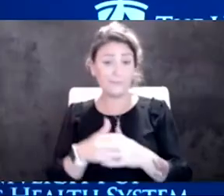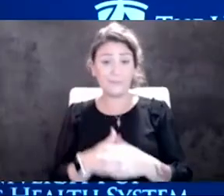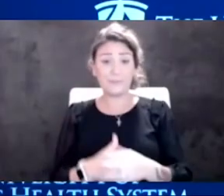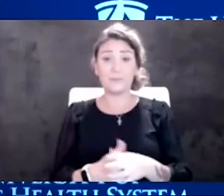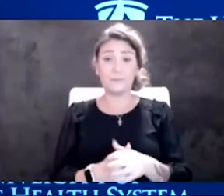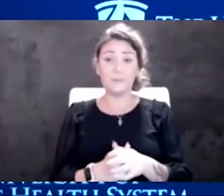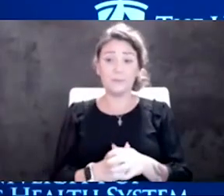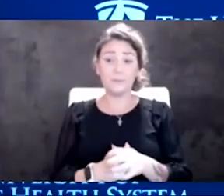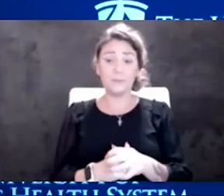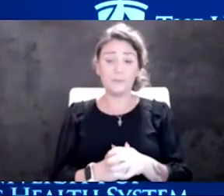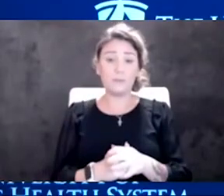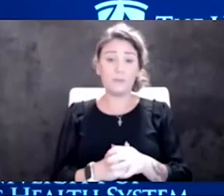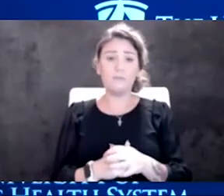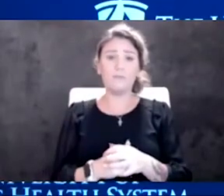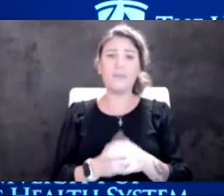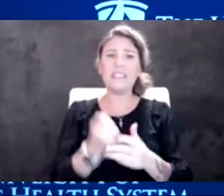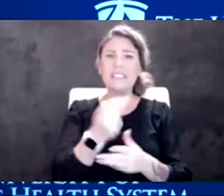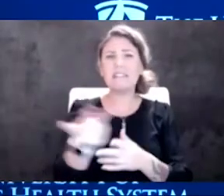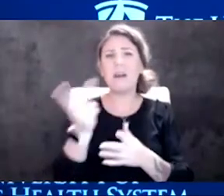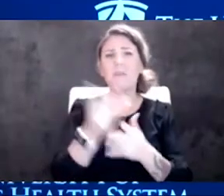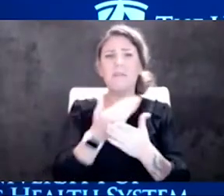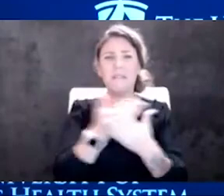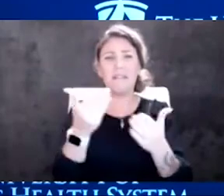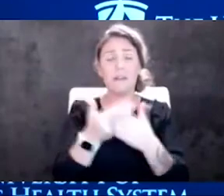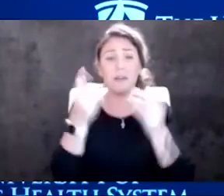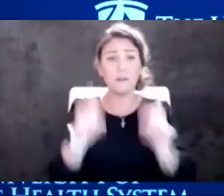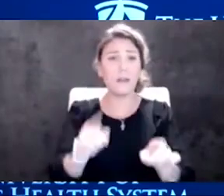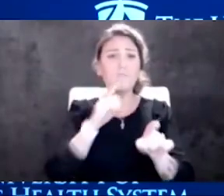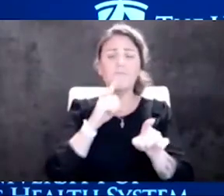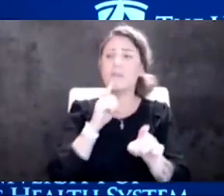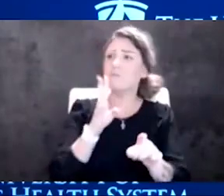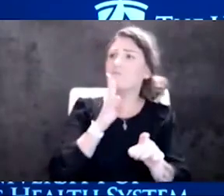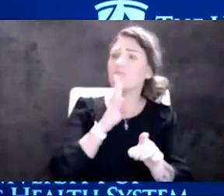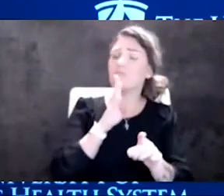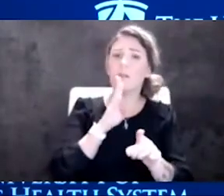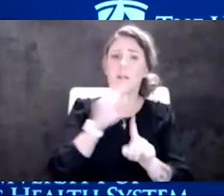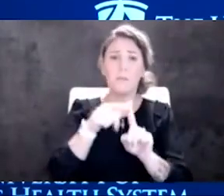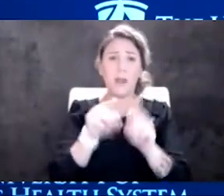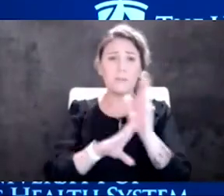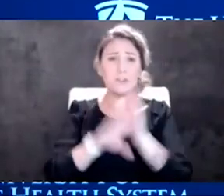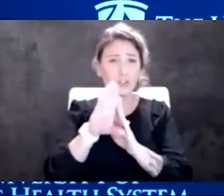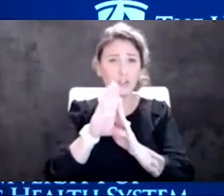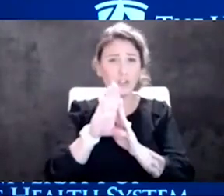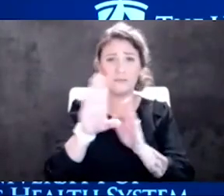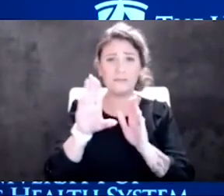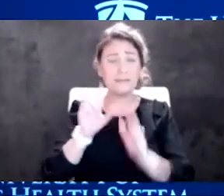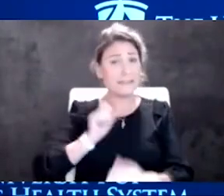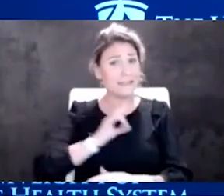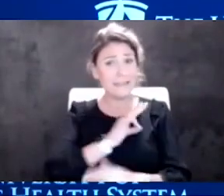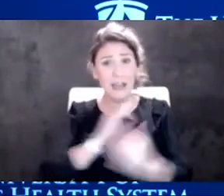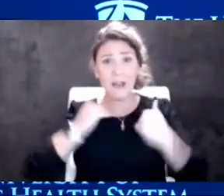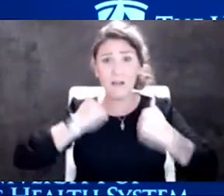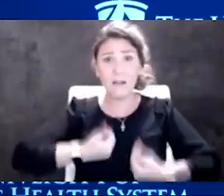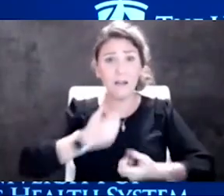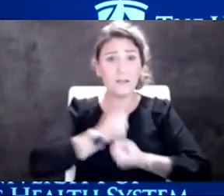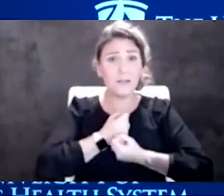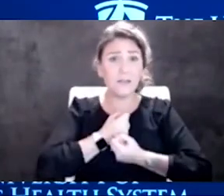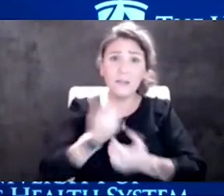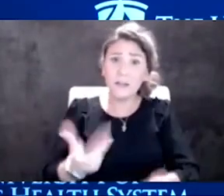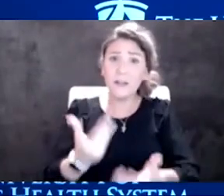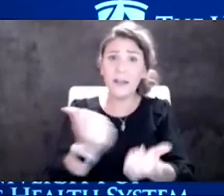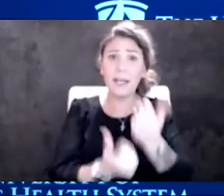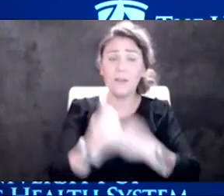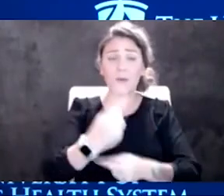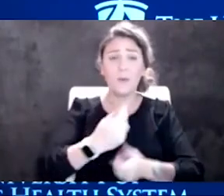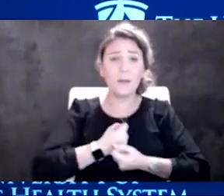about some of the ramifications of having another surge again. First of all, everybody's tired. I think our staff are just exhausted. So, and, and, and